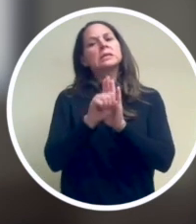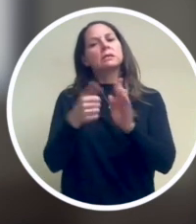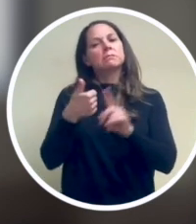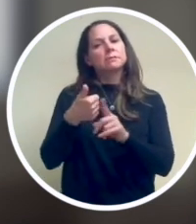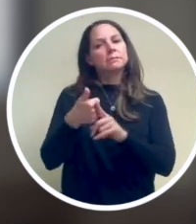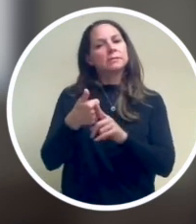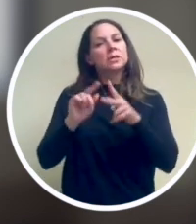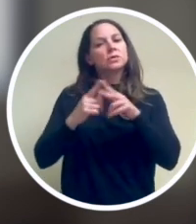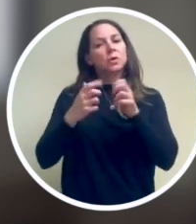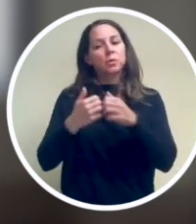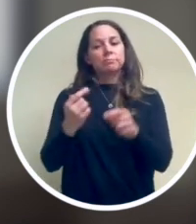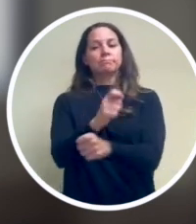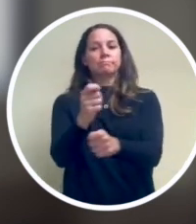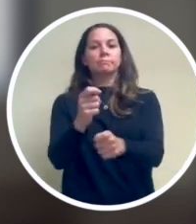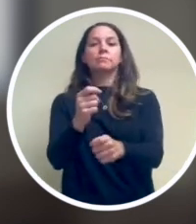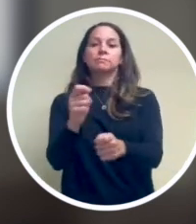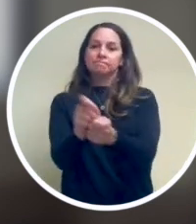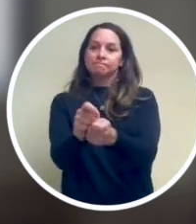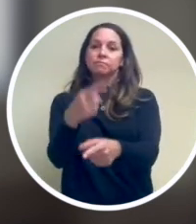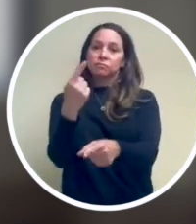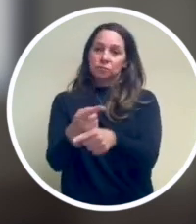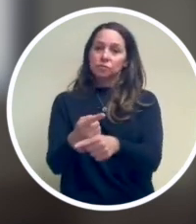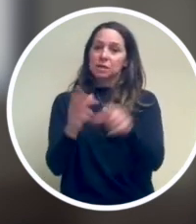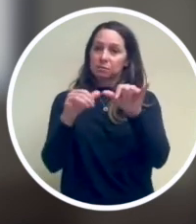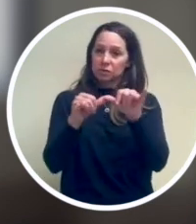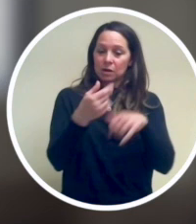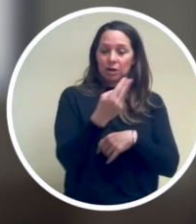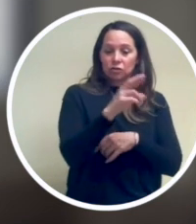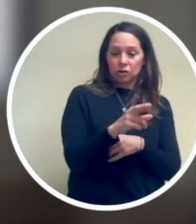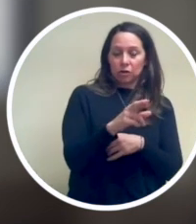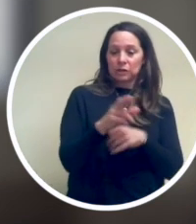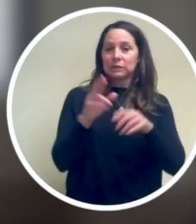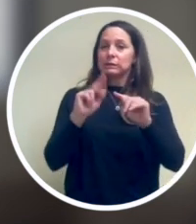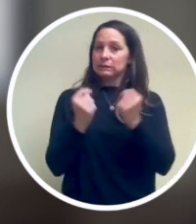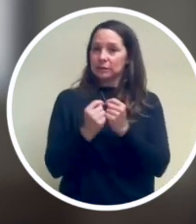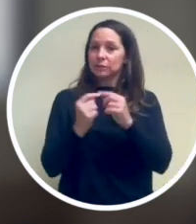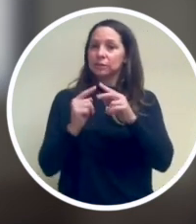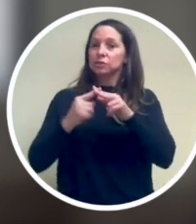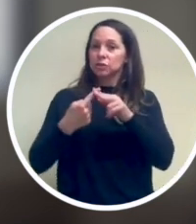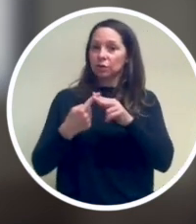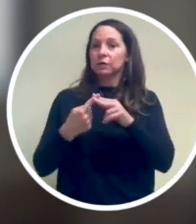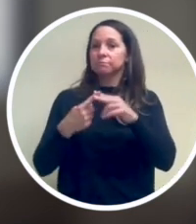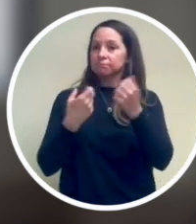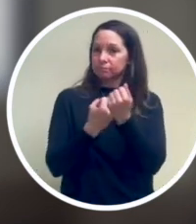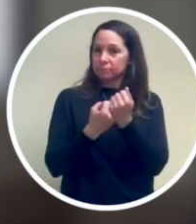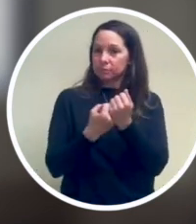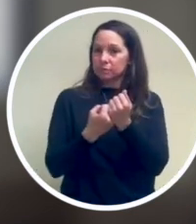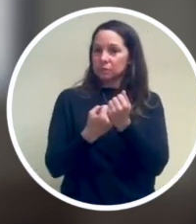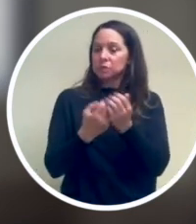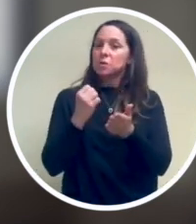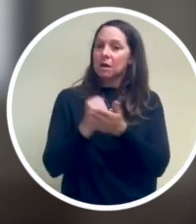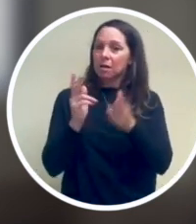Health itself? It starts with accurate measurement and the HR informatics team is launching a campaign to get accurate